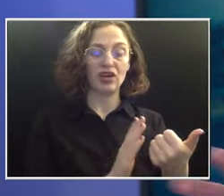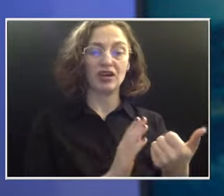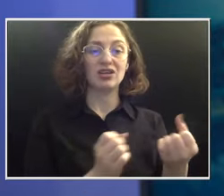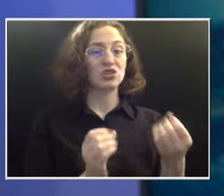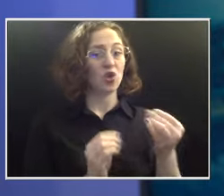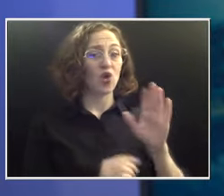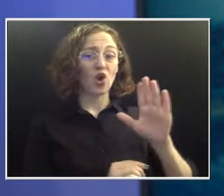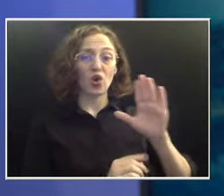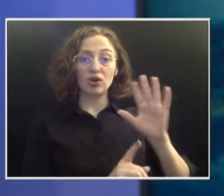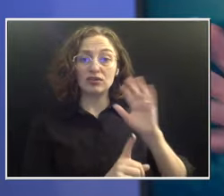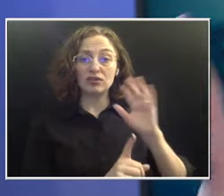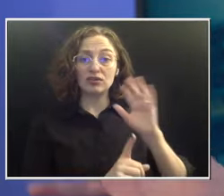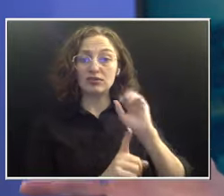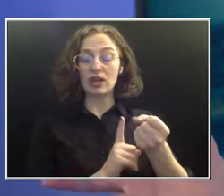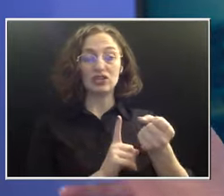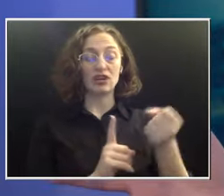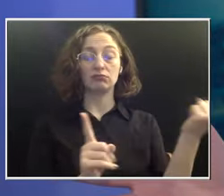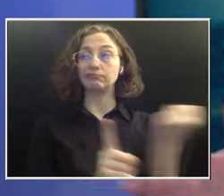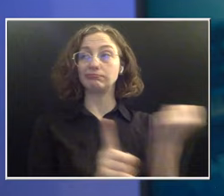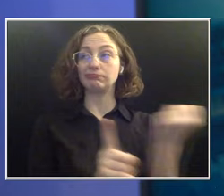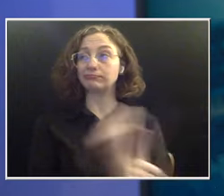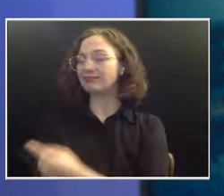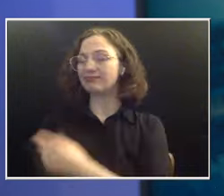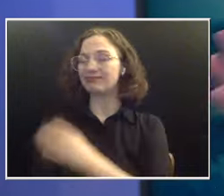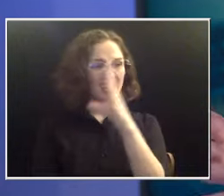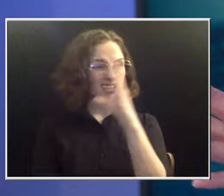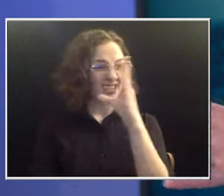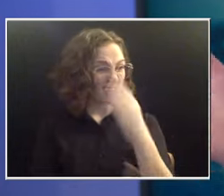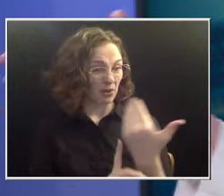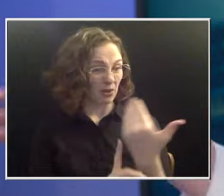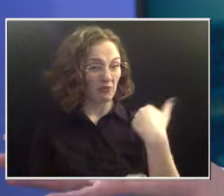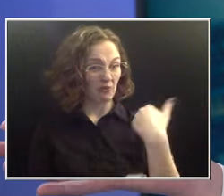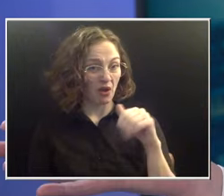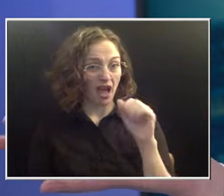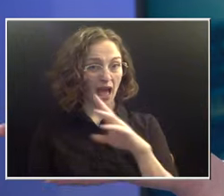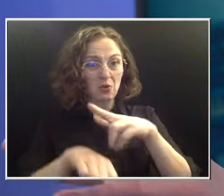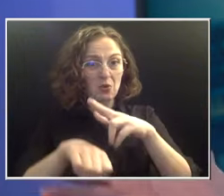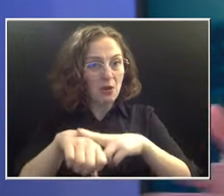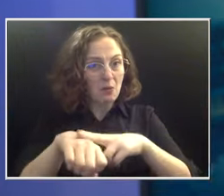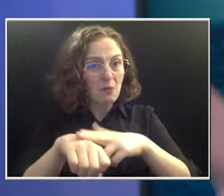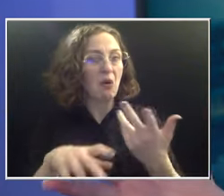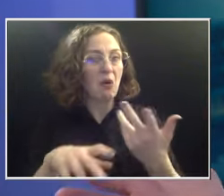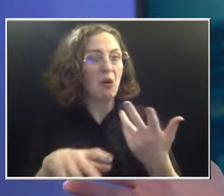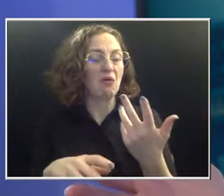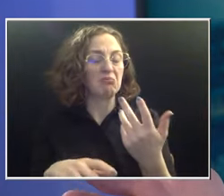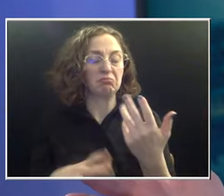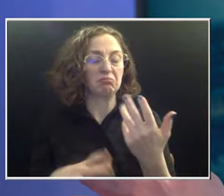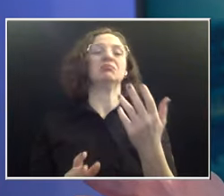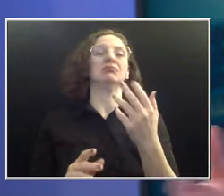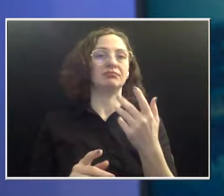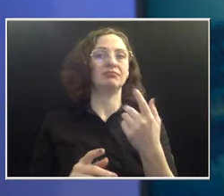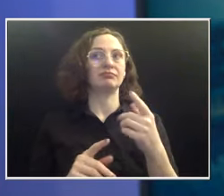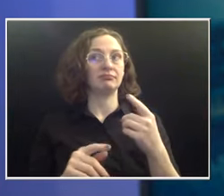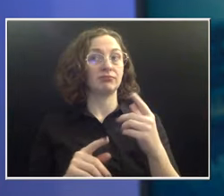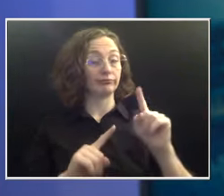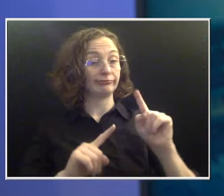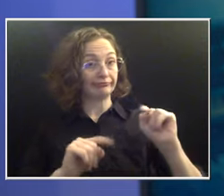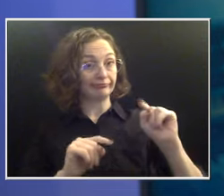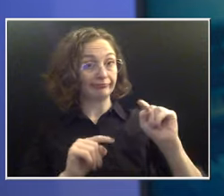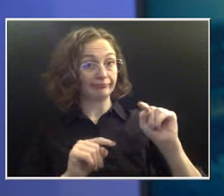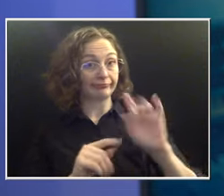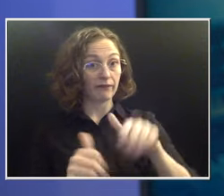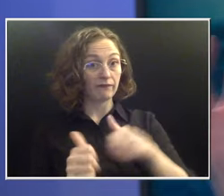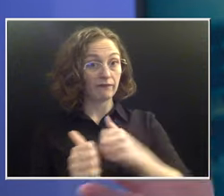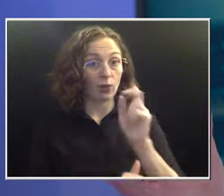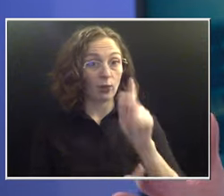abnormal pap, was getting follow-up. But just a good example of why you need to be following up because there are